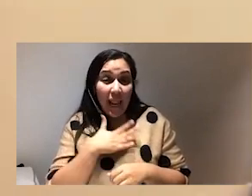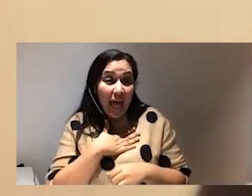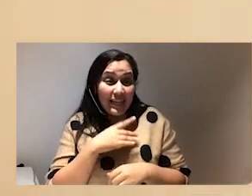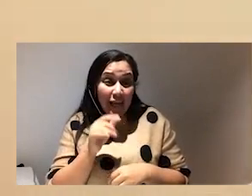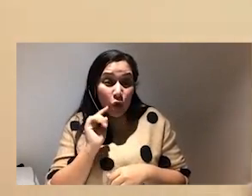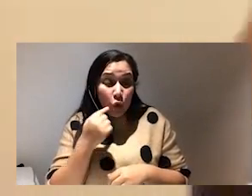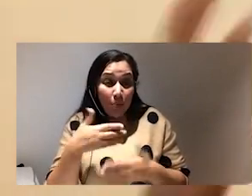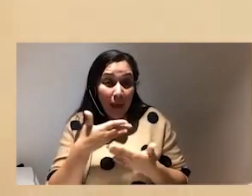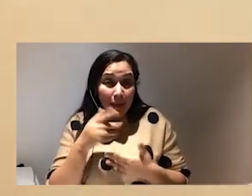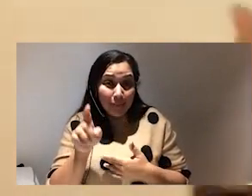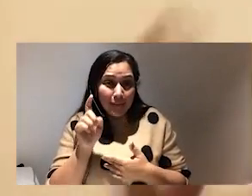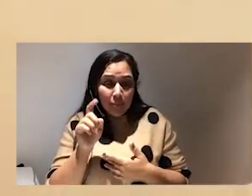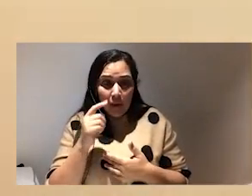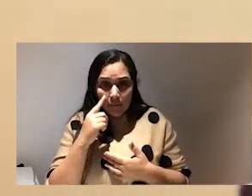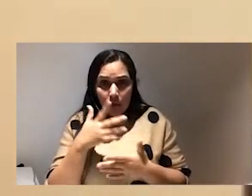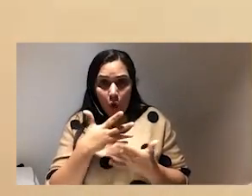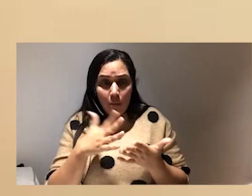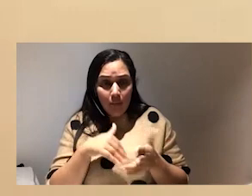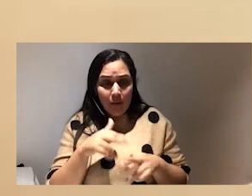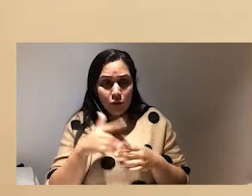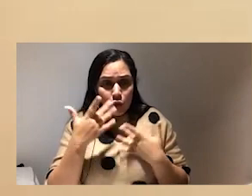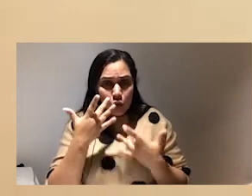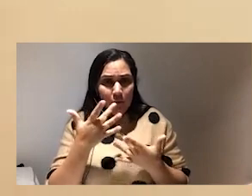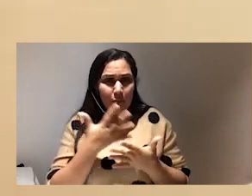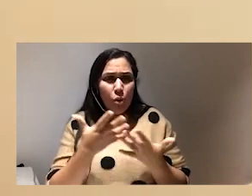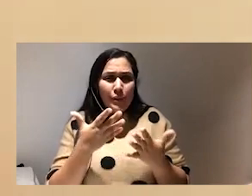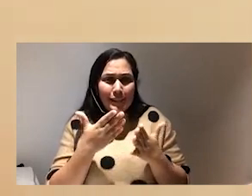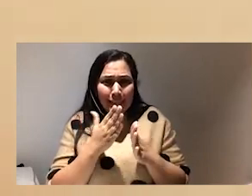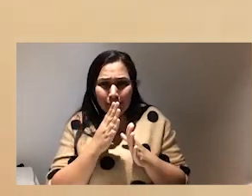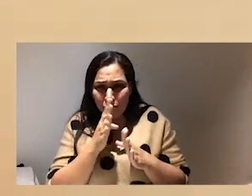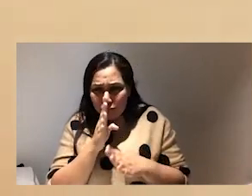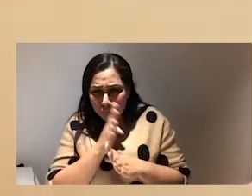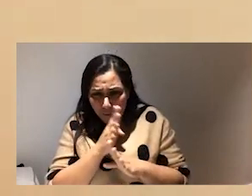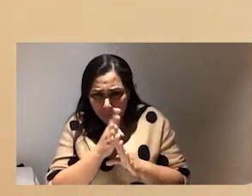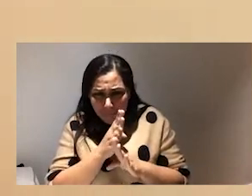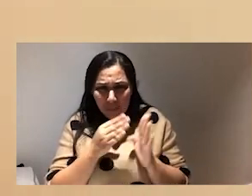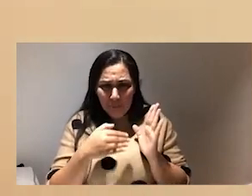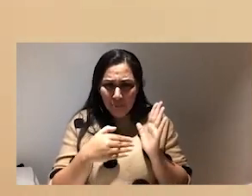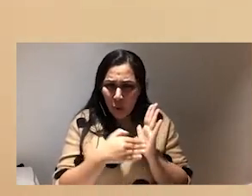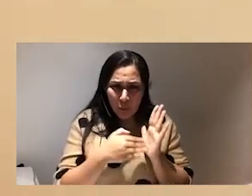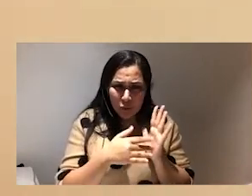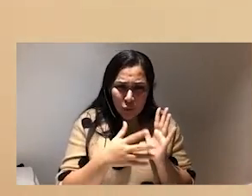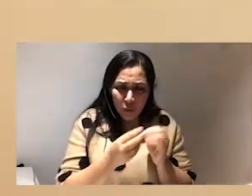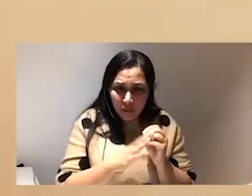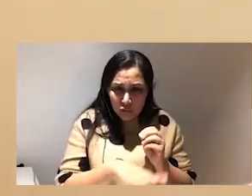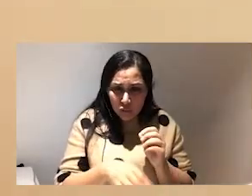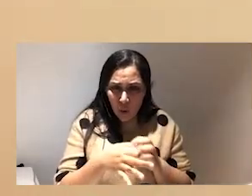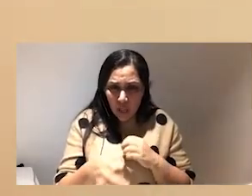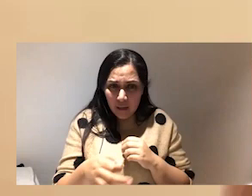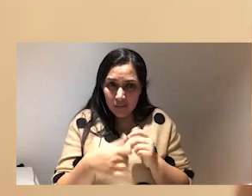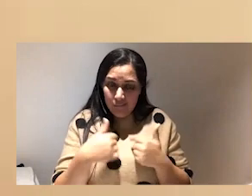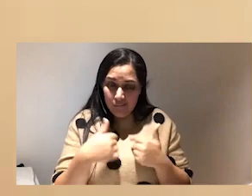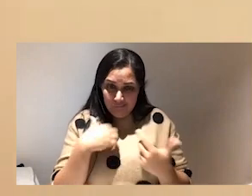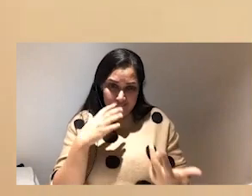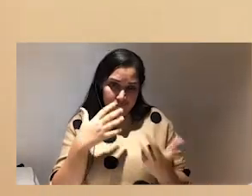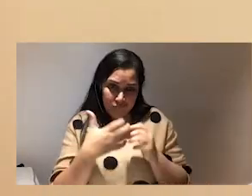babies but i have seen a lot more parents sharing the most intimate moments of their children online um and i